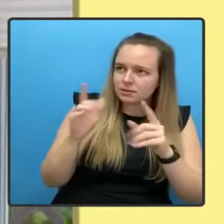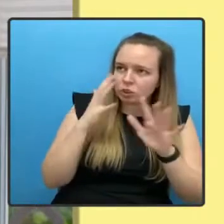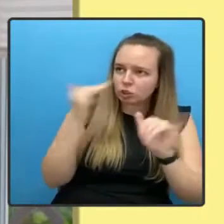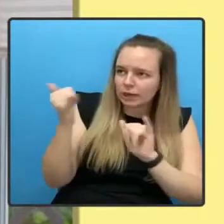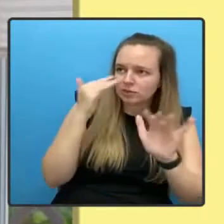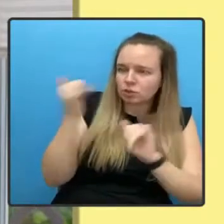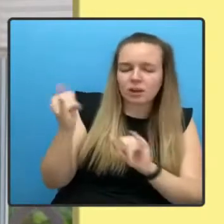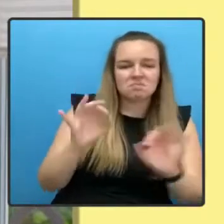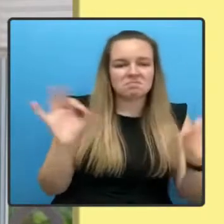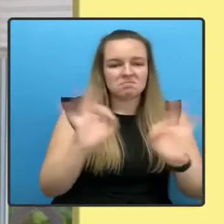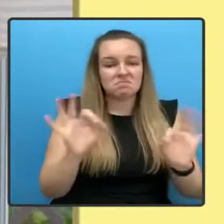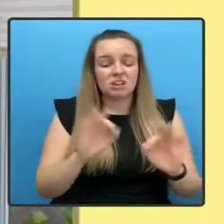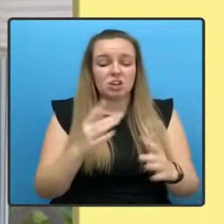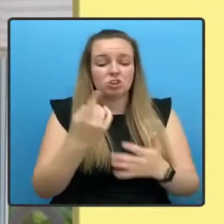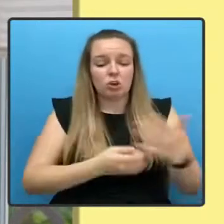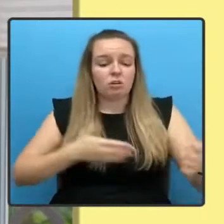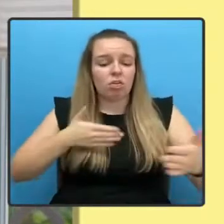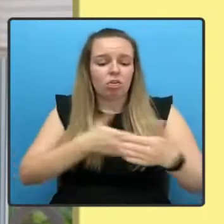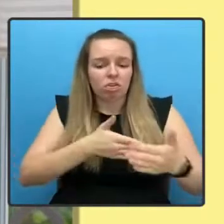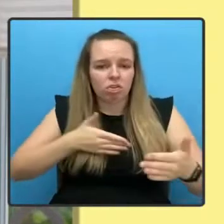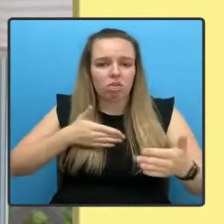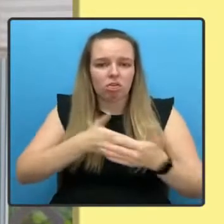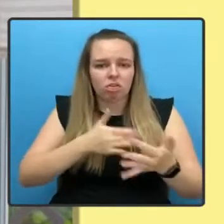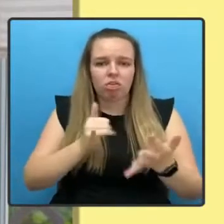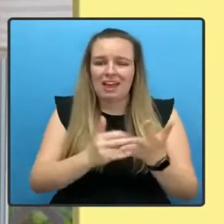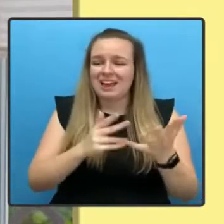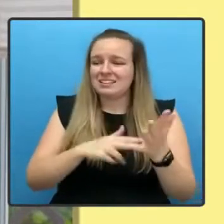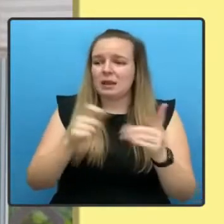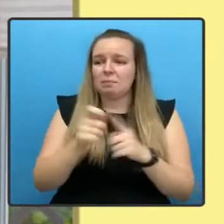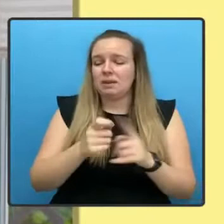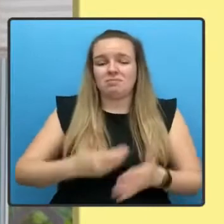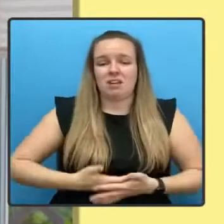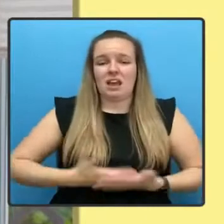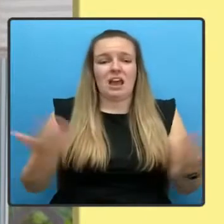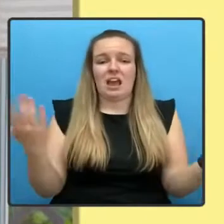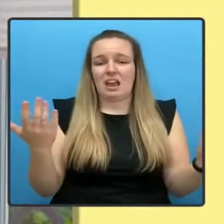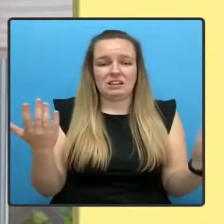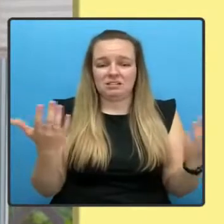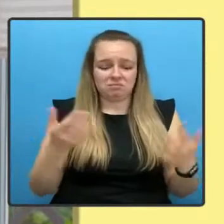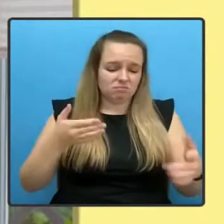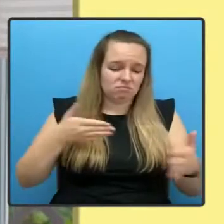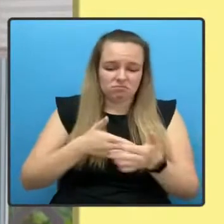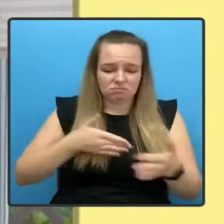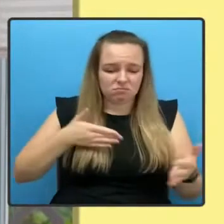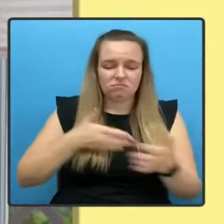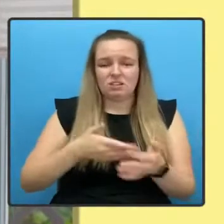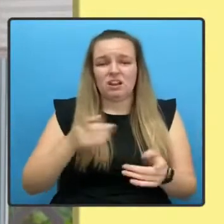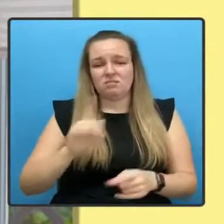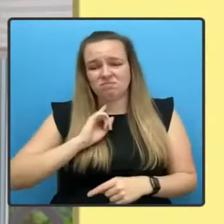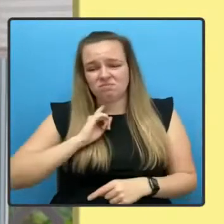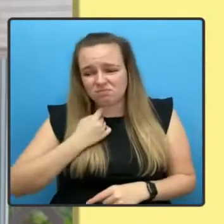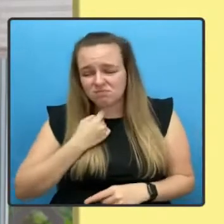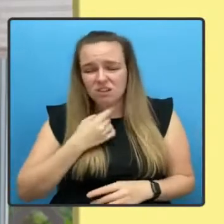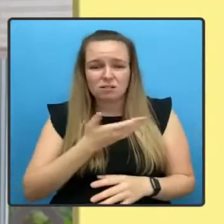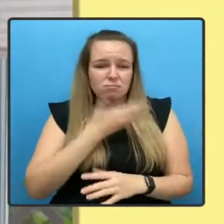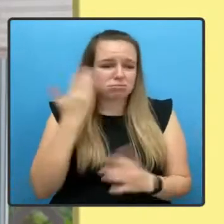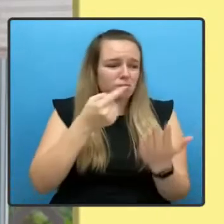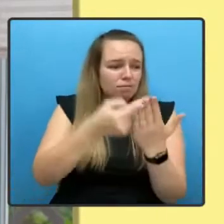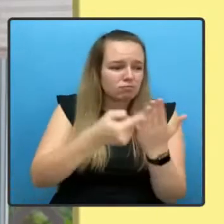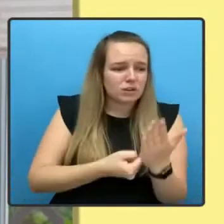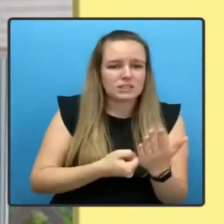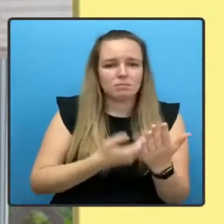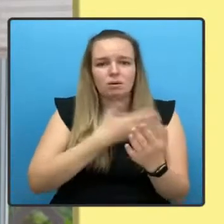the SNP at any cost. It is crude, it lacks principle or consistency and it is